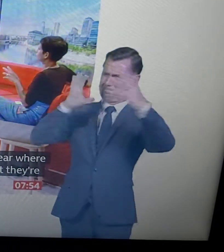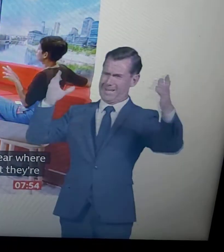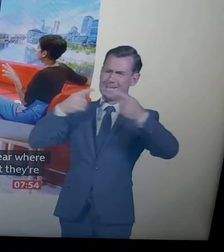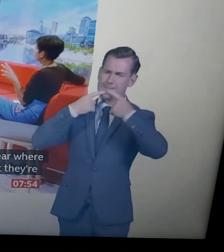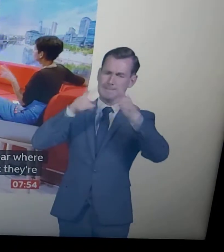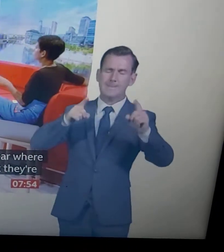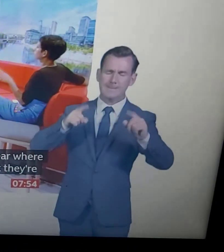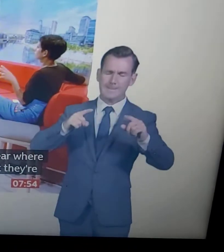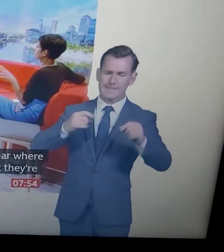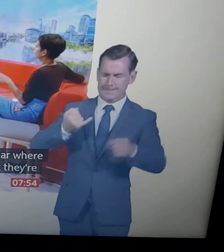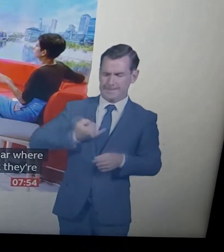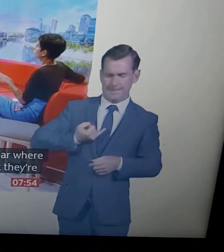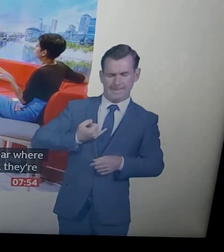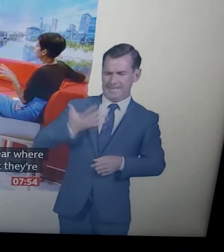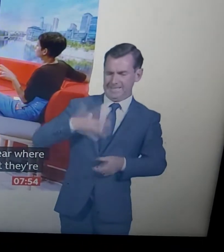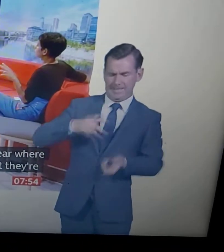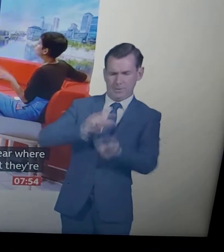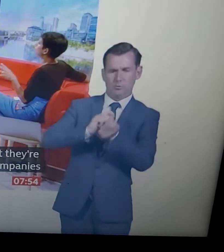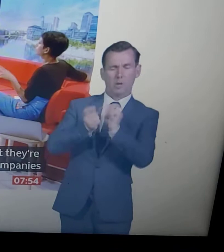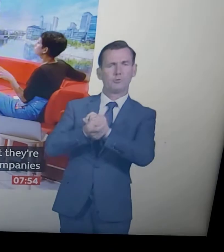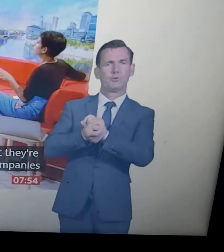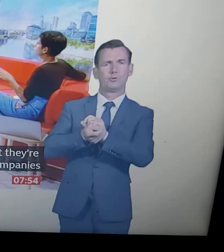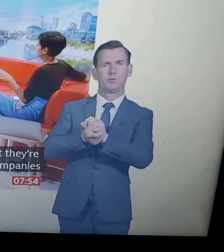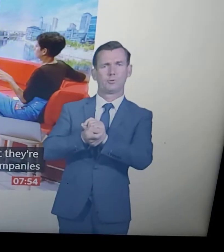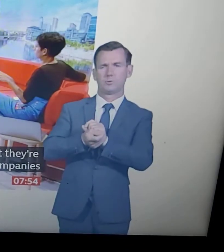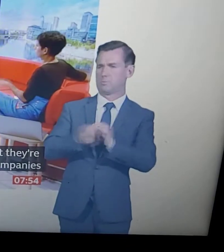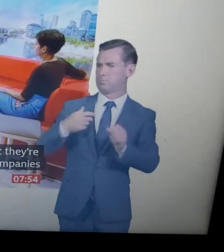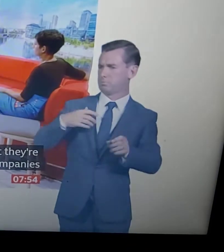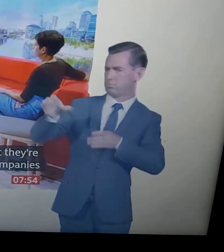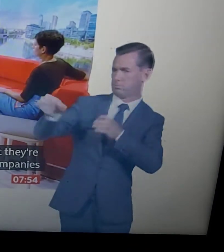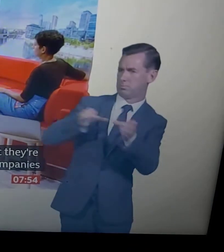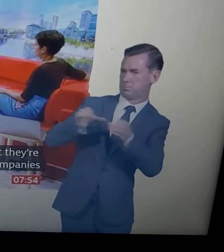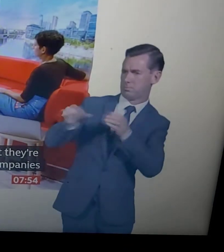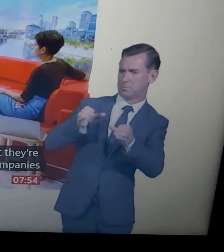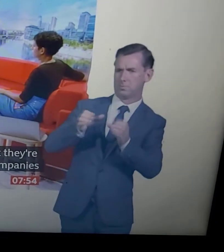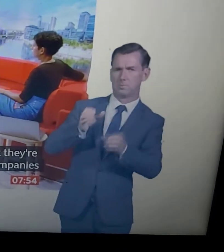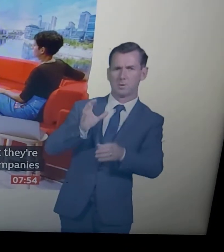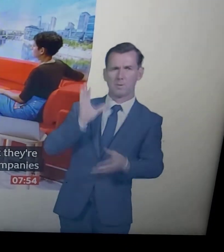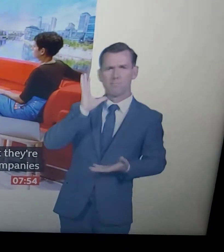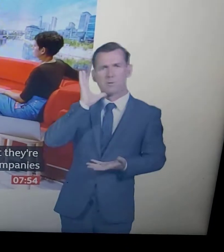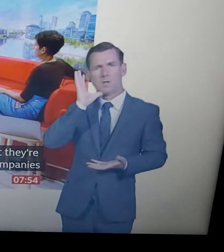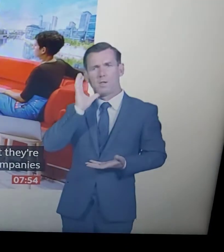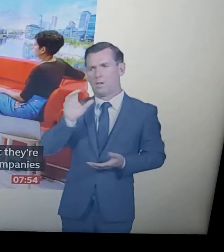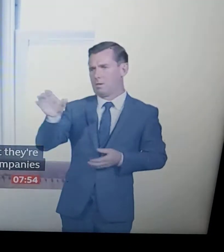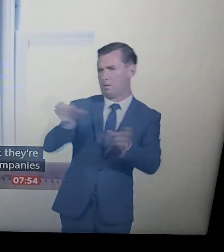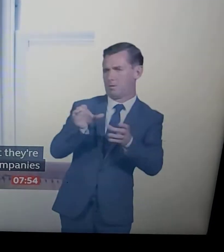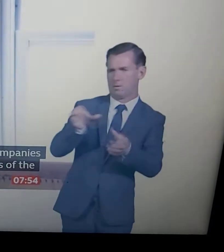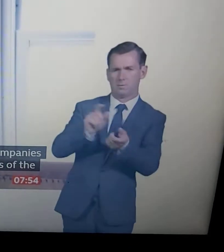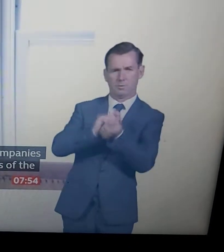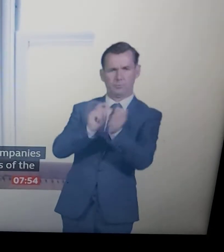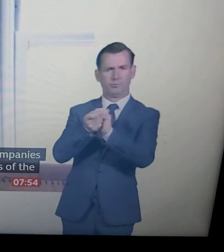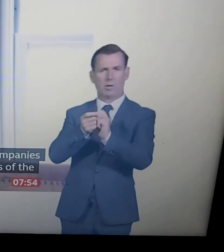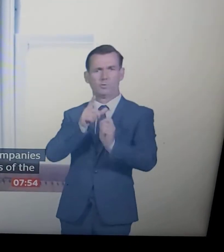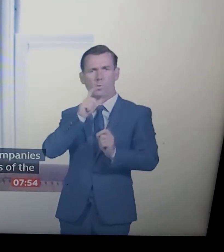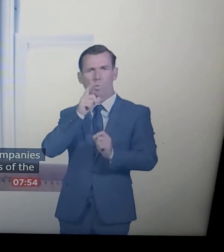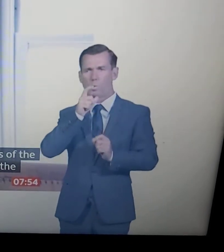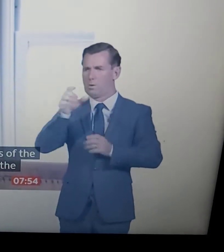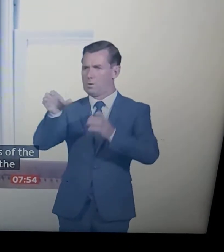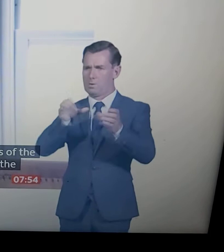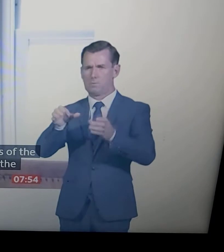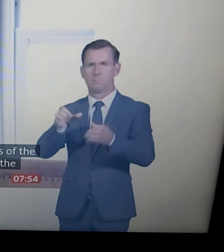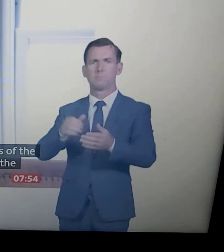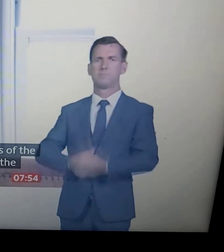as the products they produce and who they use for advertising their products. Absolutely. And I think is that